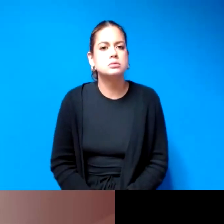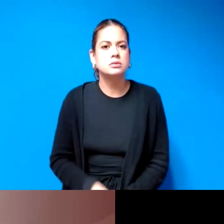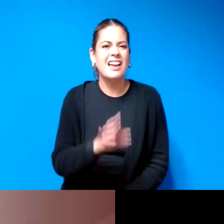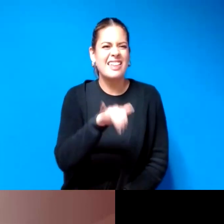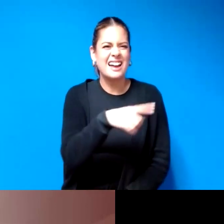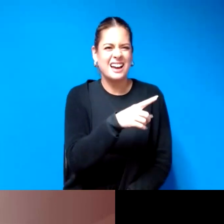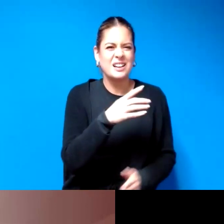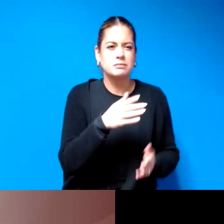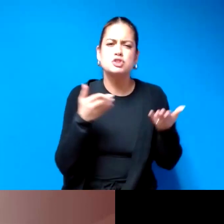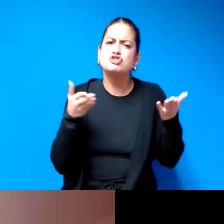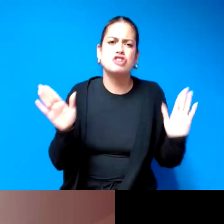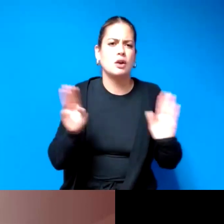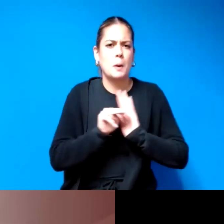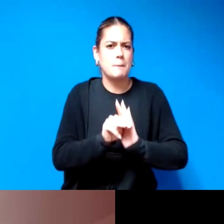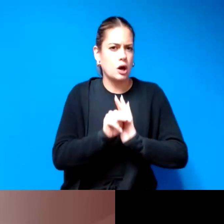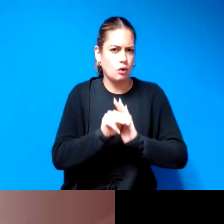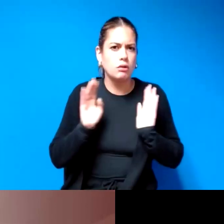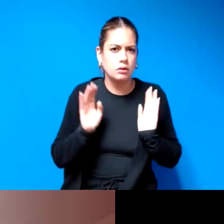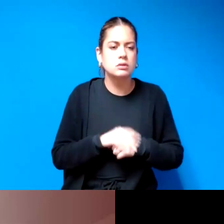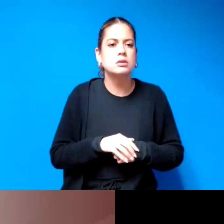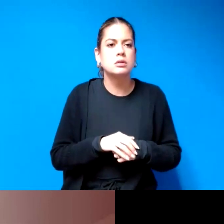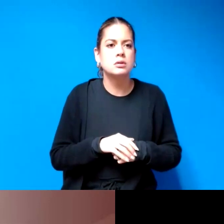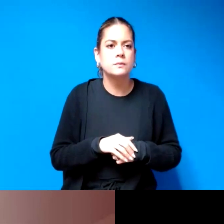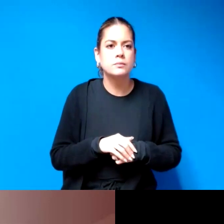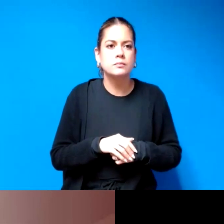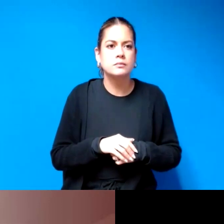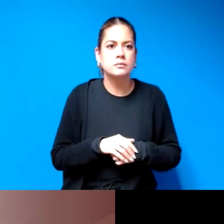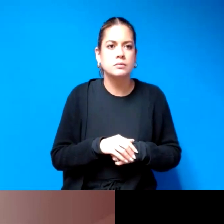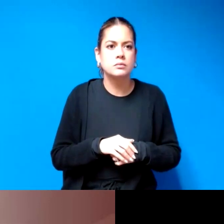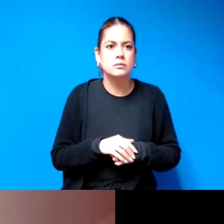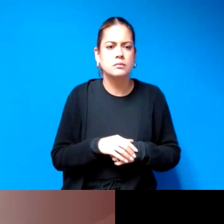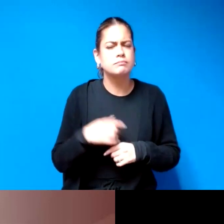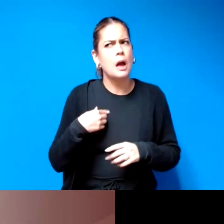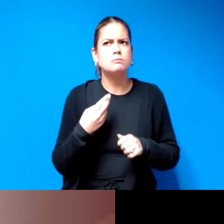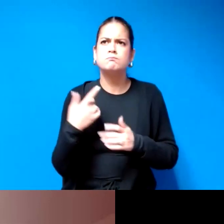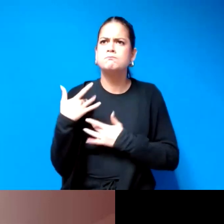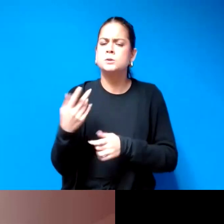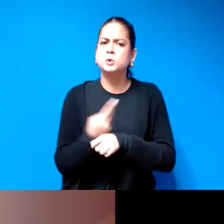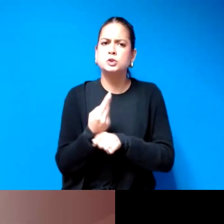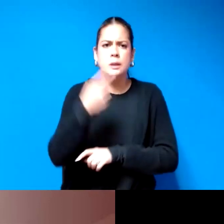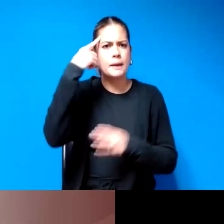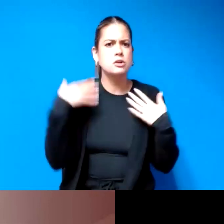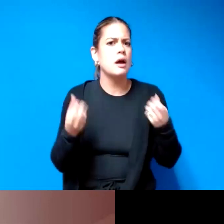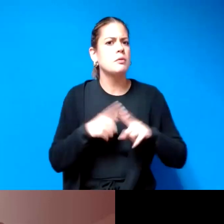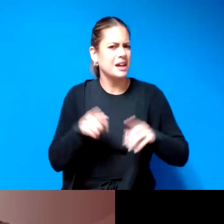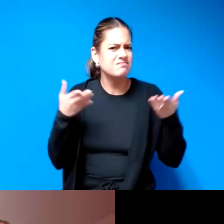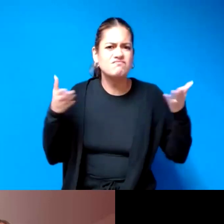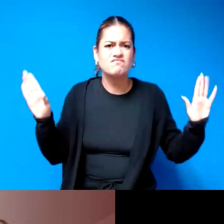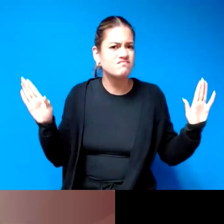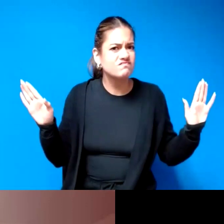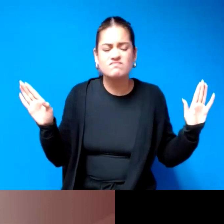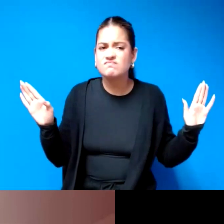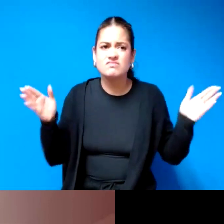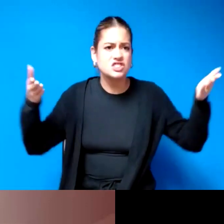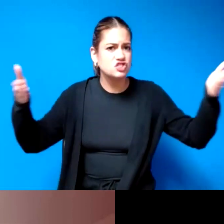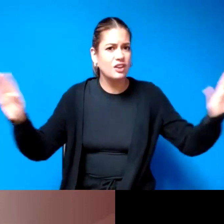that's there's that's a general model for particularly for um well i particularly used it in mental health care but it's a universal um it's